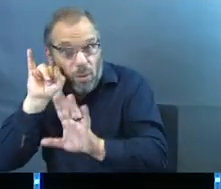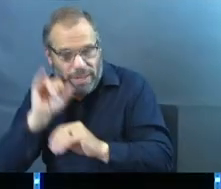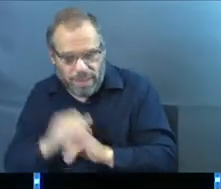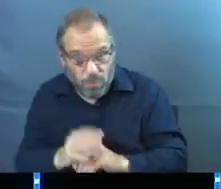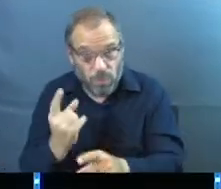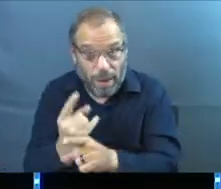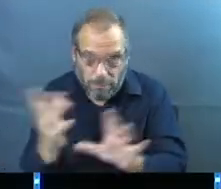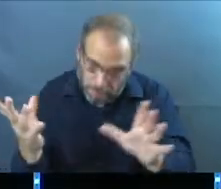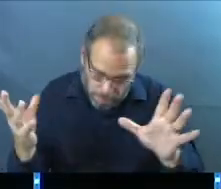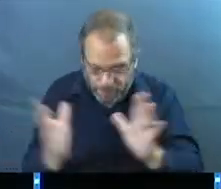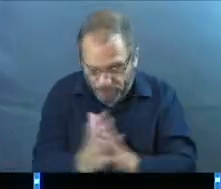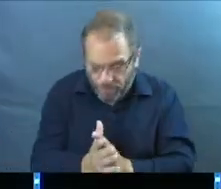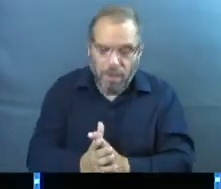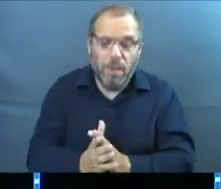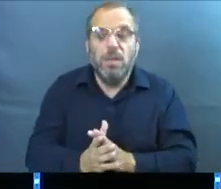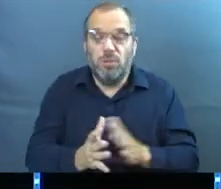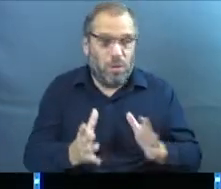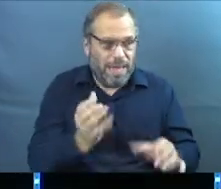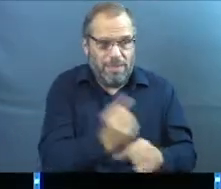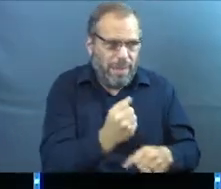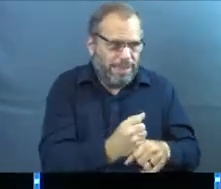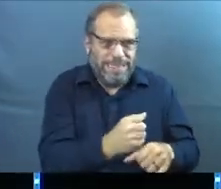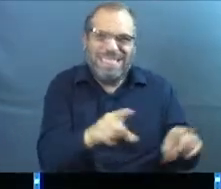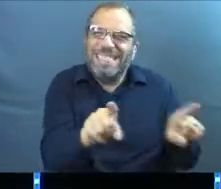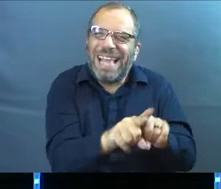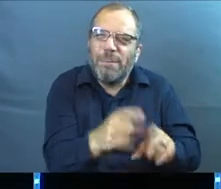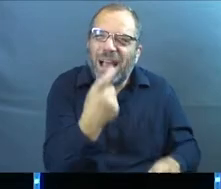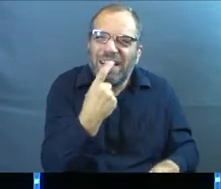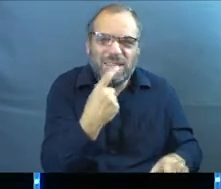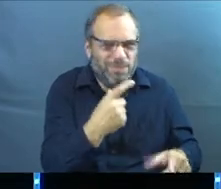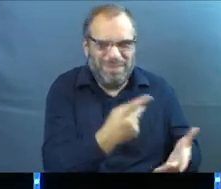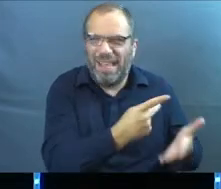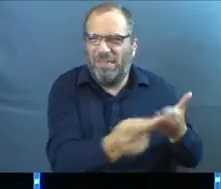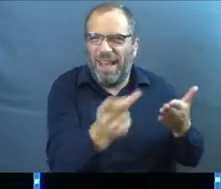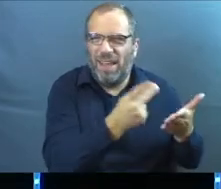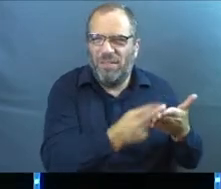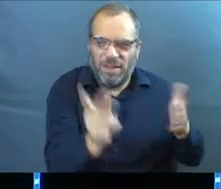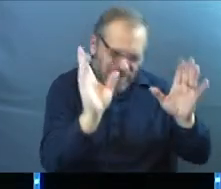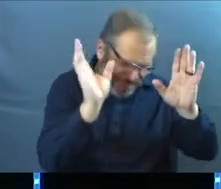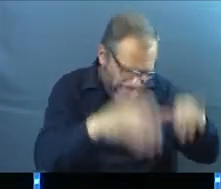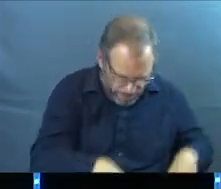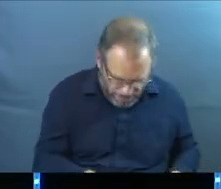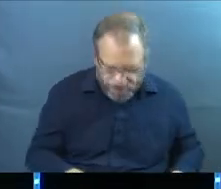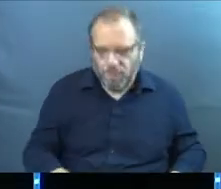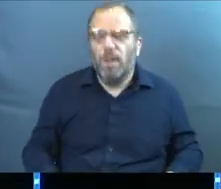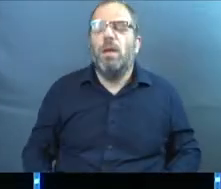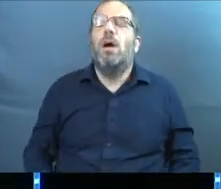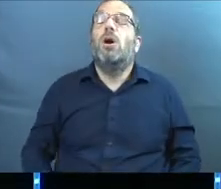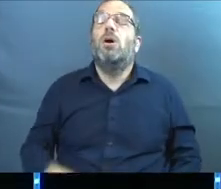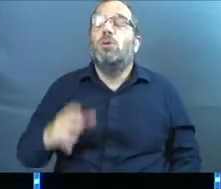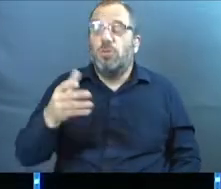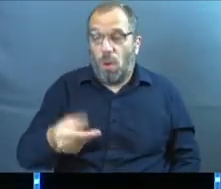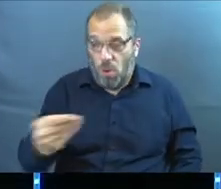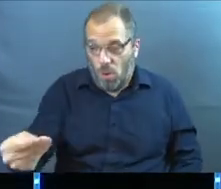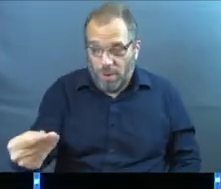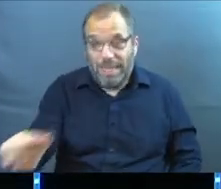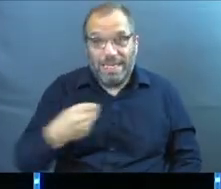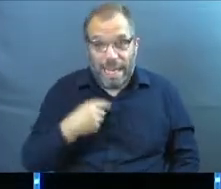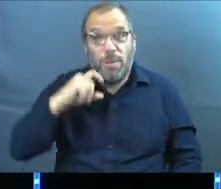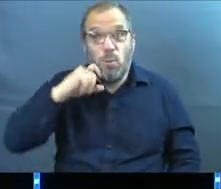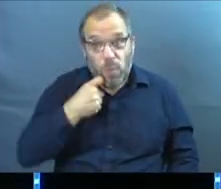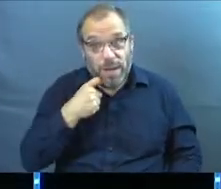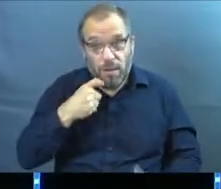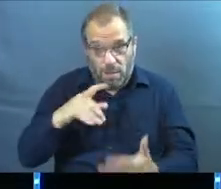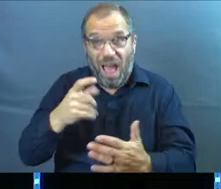out. Makes sense, right? It's like other people create these same screens, but they don't always work the best. I was like, okay. So they gave me an Apple screen, an